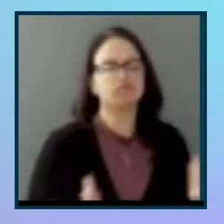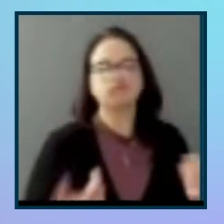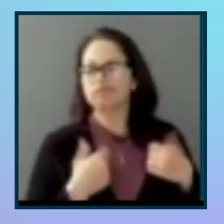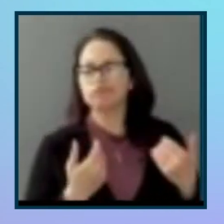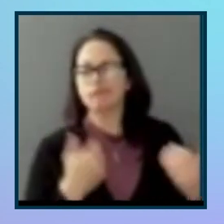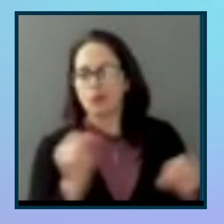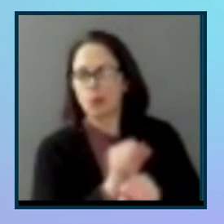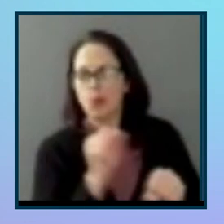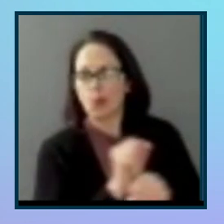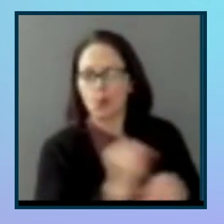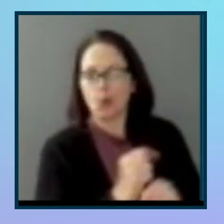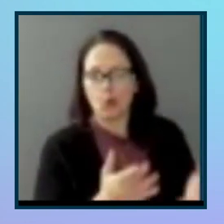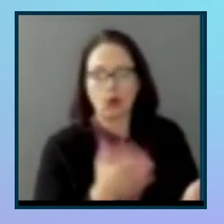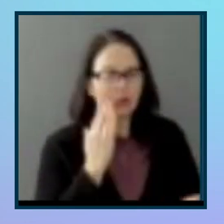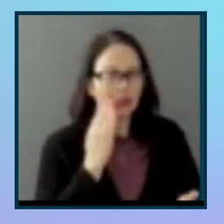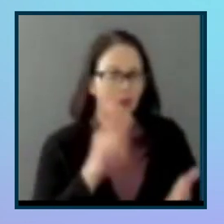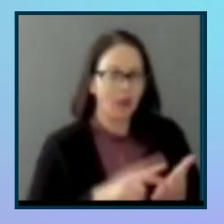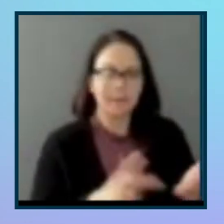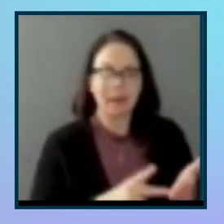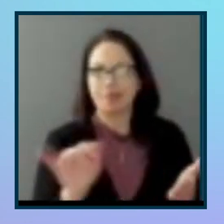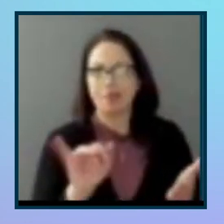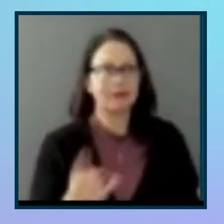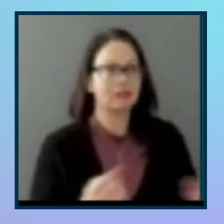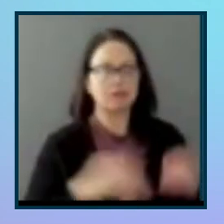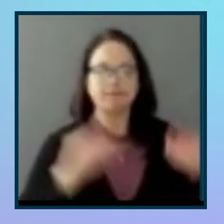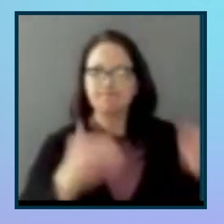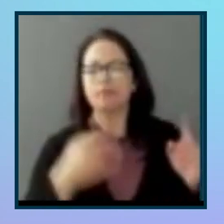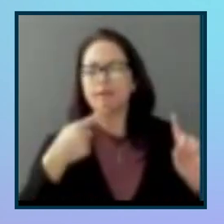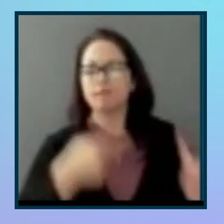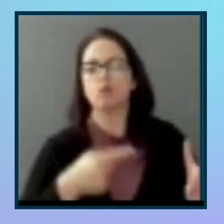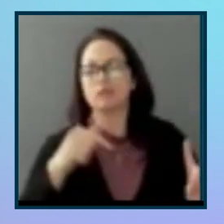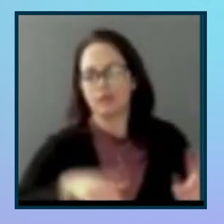It's like, let me just get to the main, uh, focus of the site.